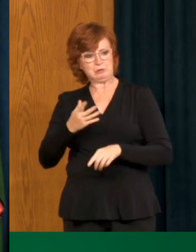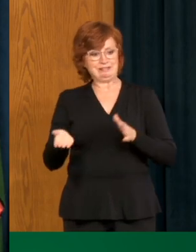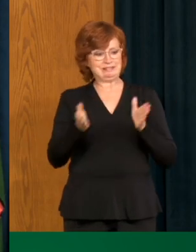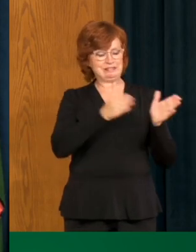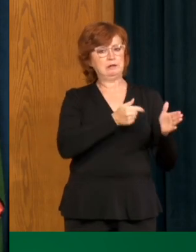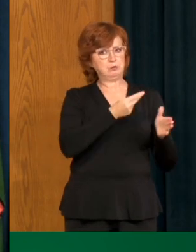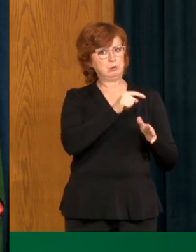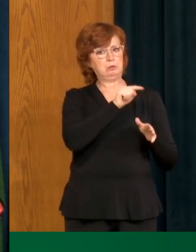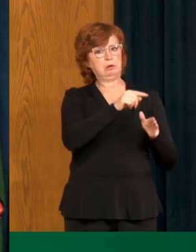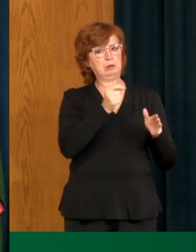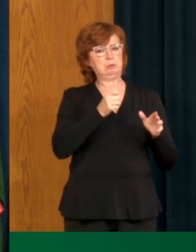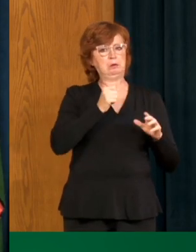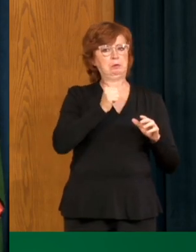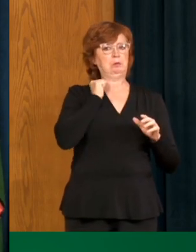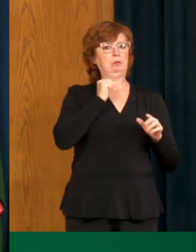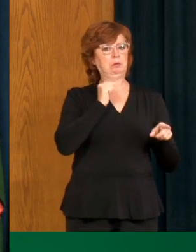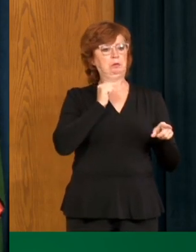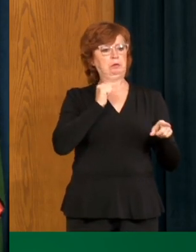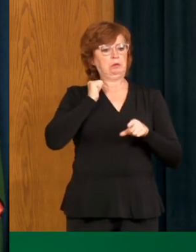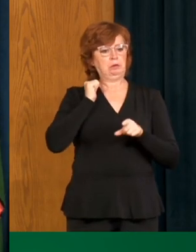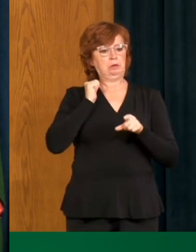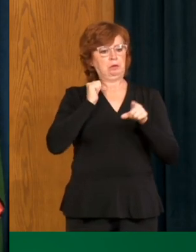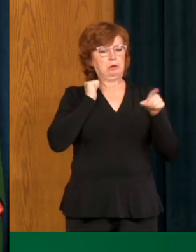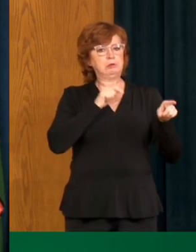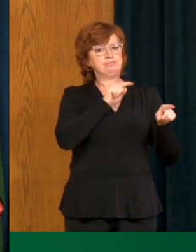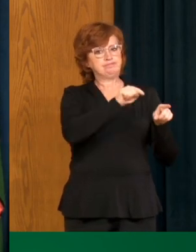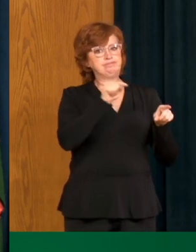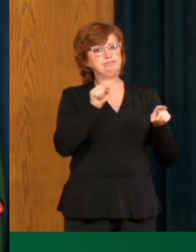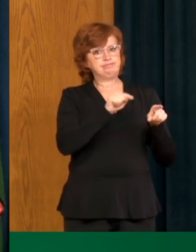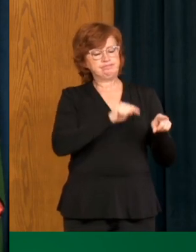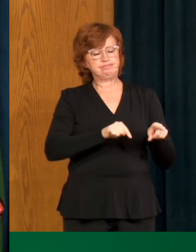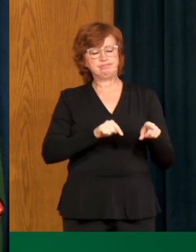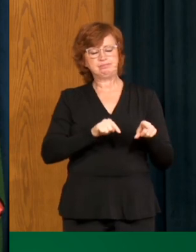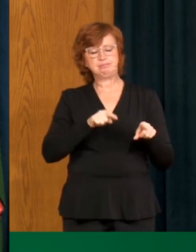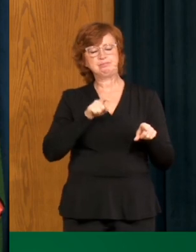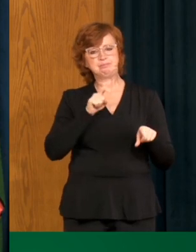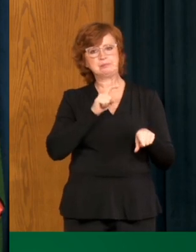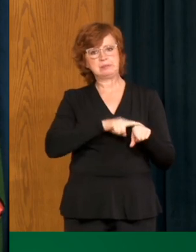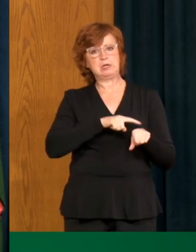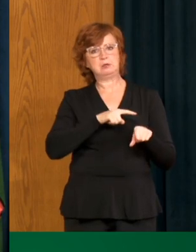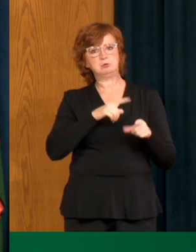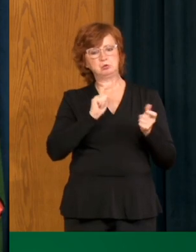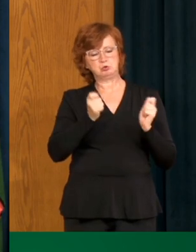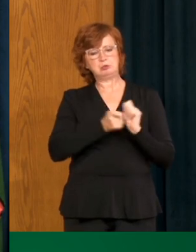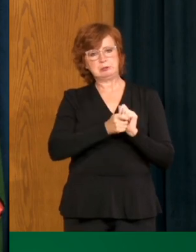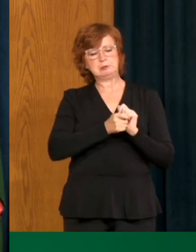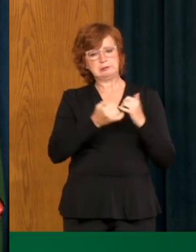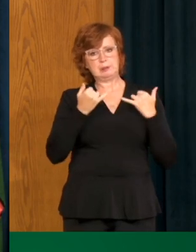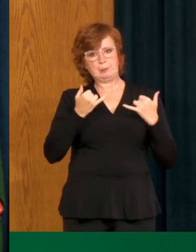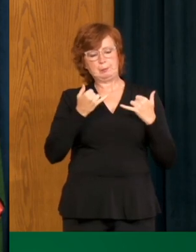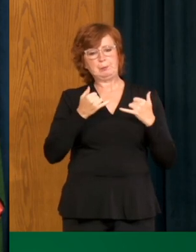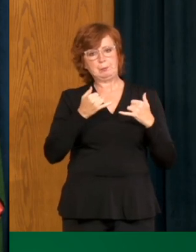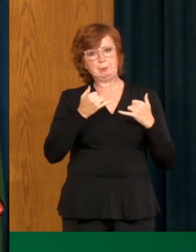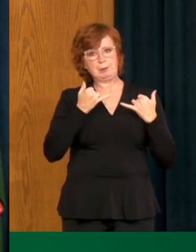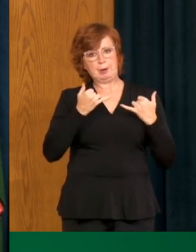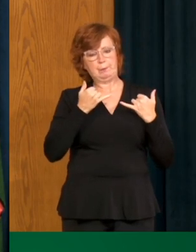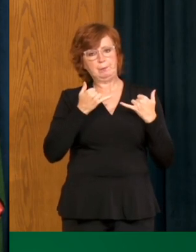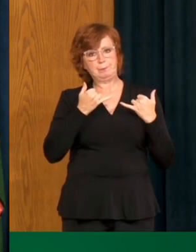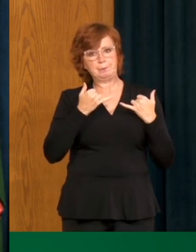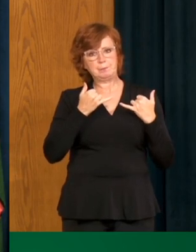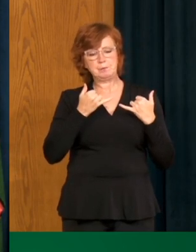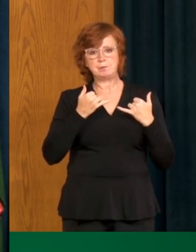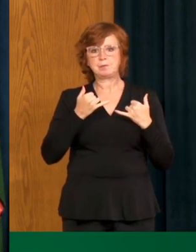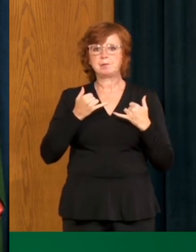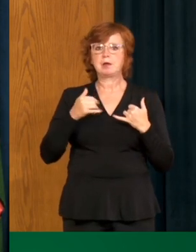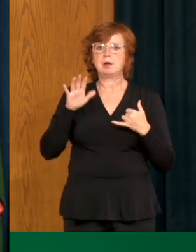i want to take a moment to speak directly to everyone in approximately 80 hutterite communities